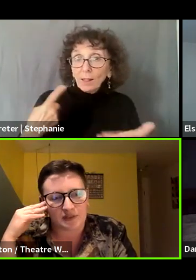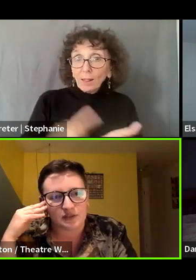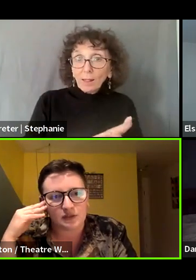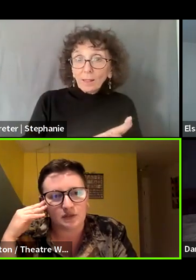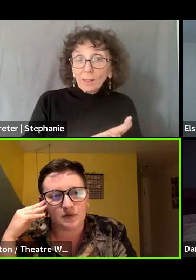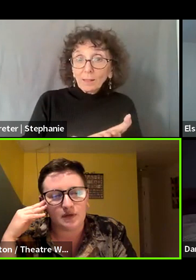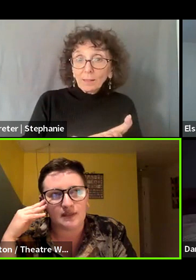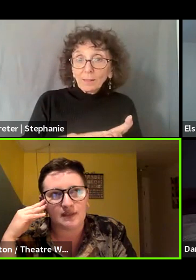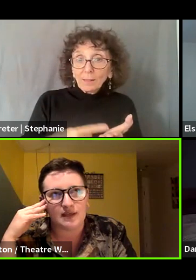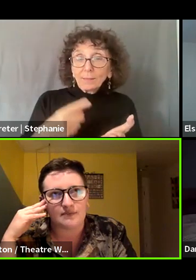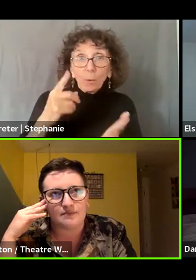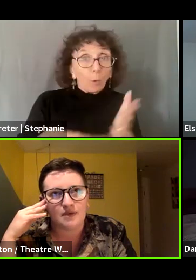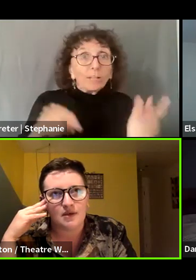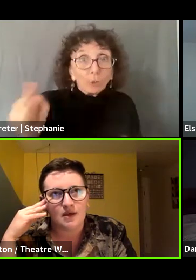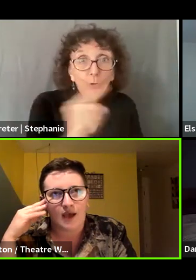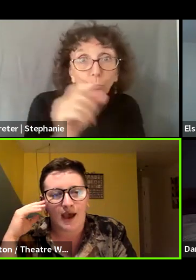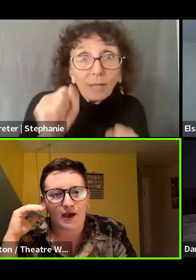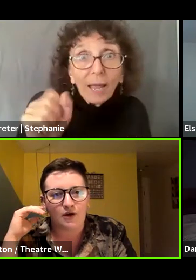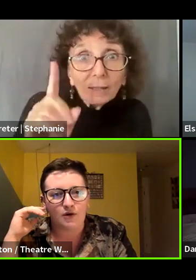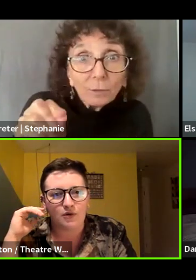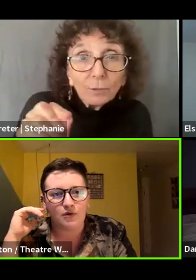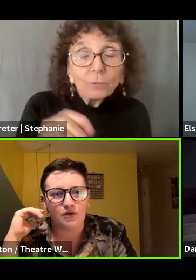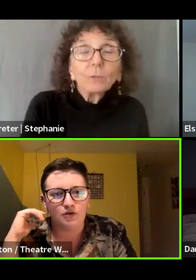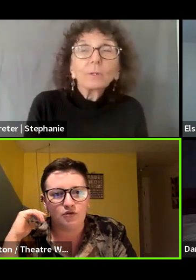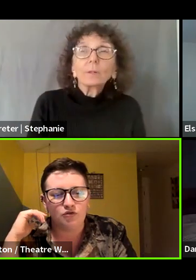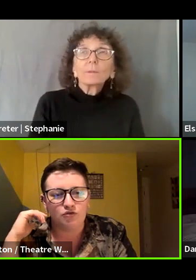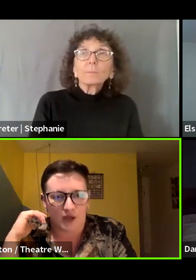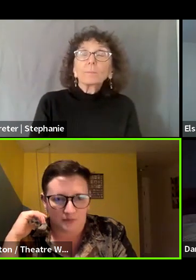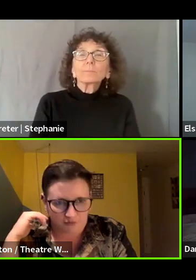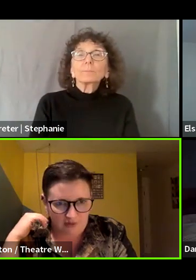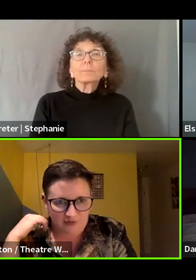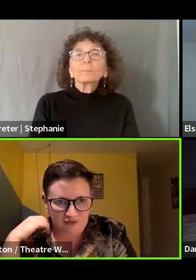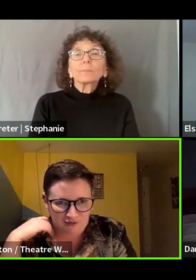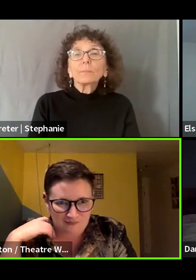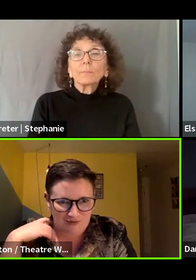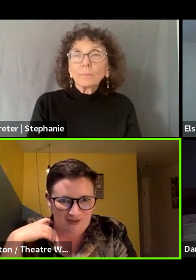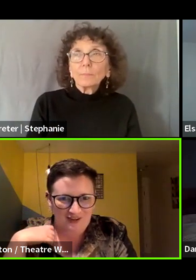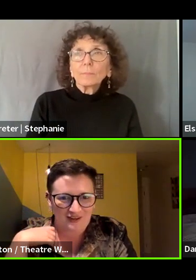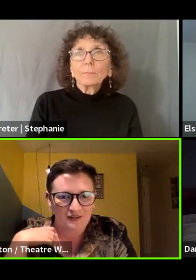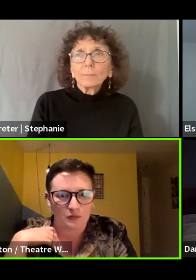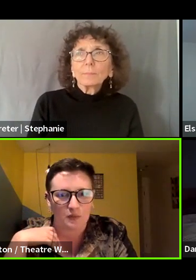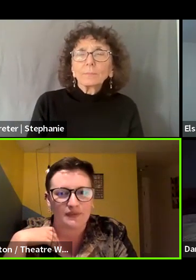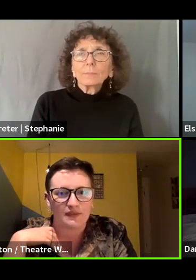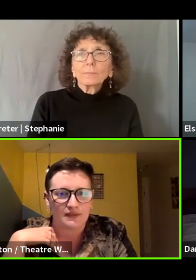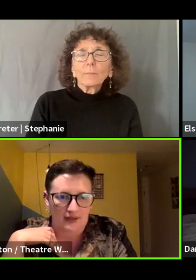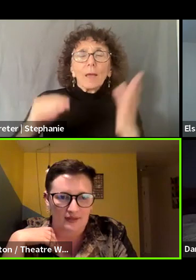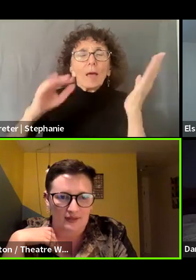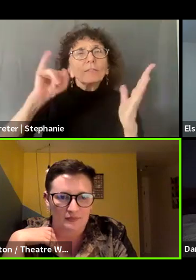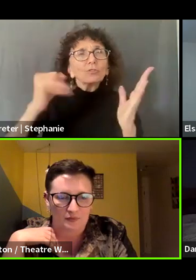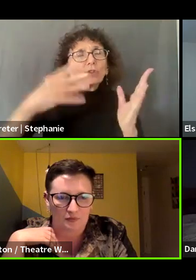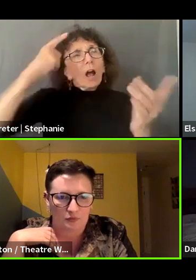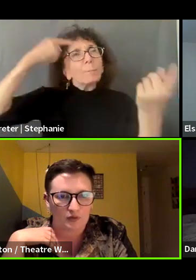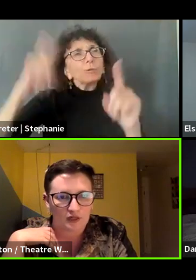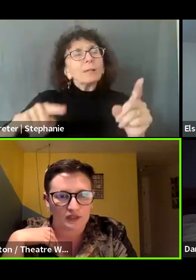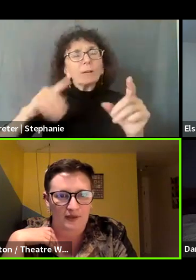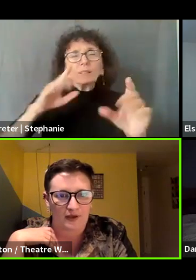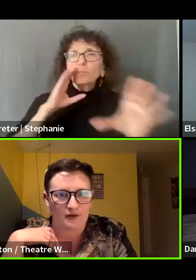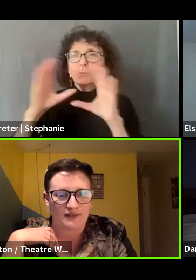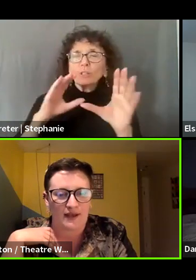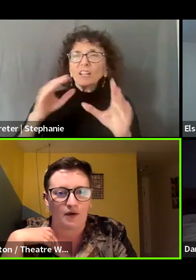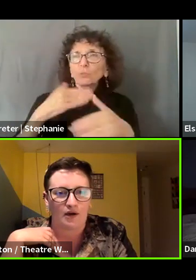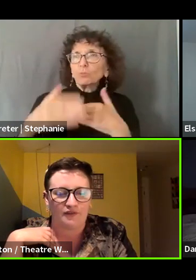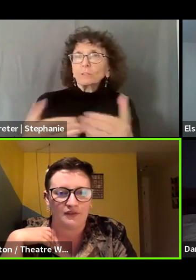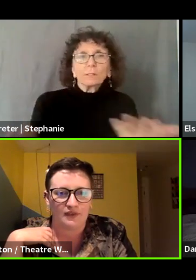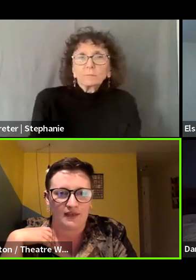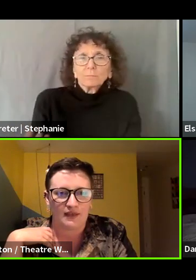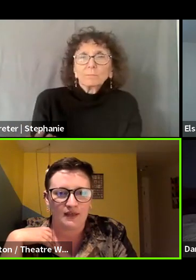that folks can do is how job agreements are communicated. So one thing that Natalie and I spoke with workers about